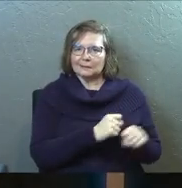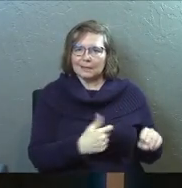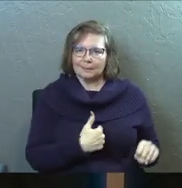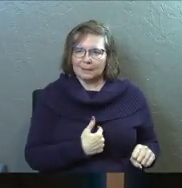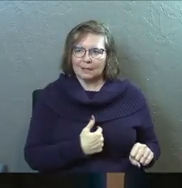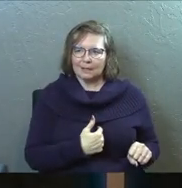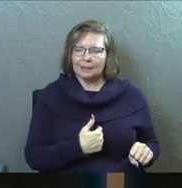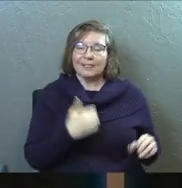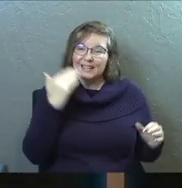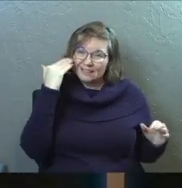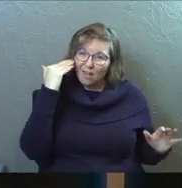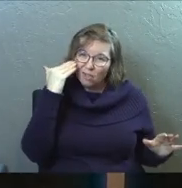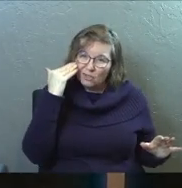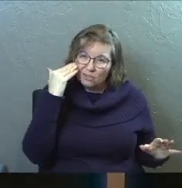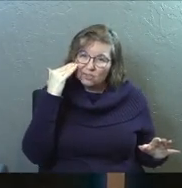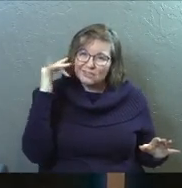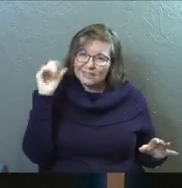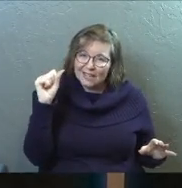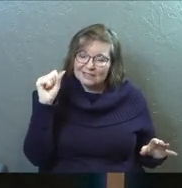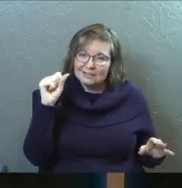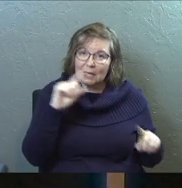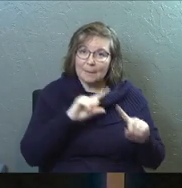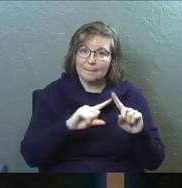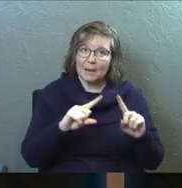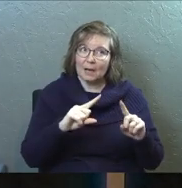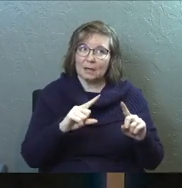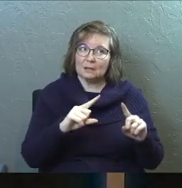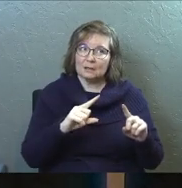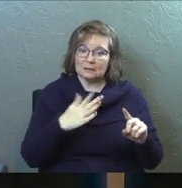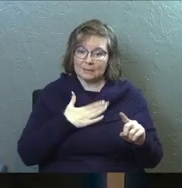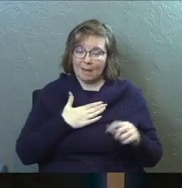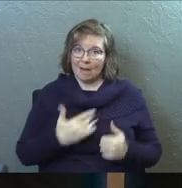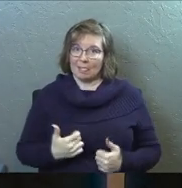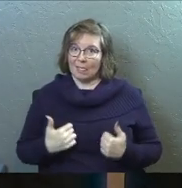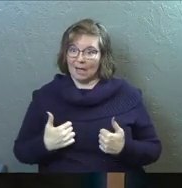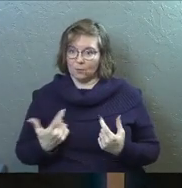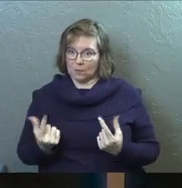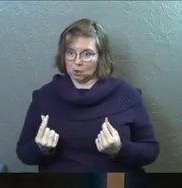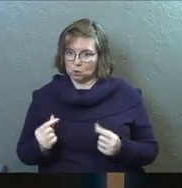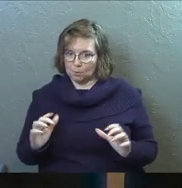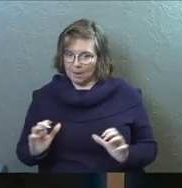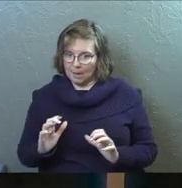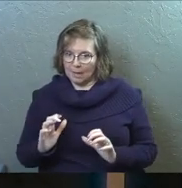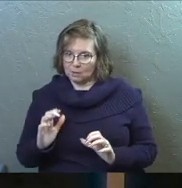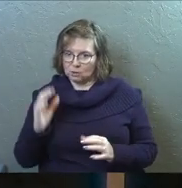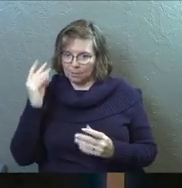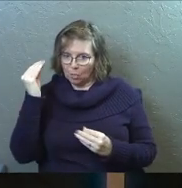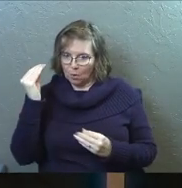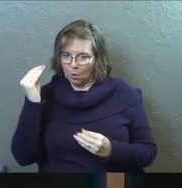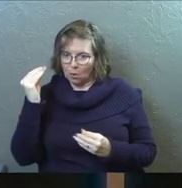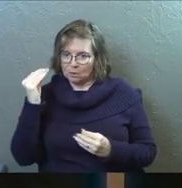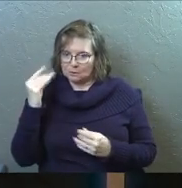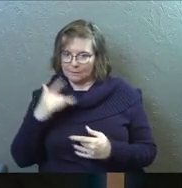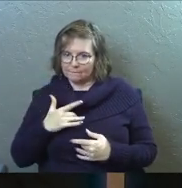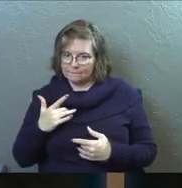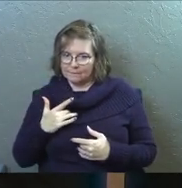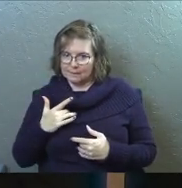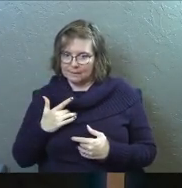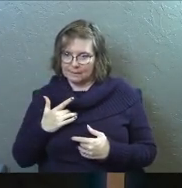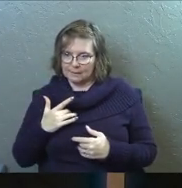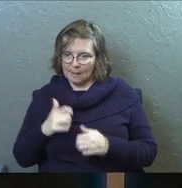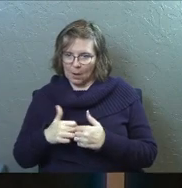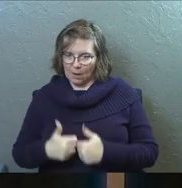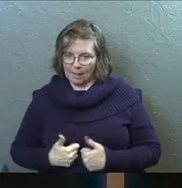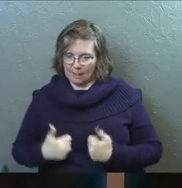Jesus. That's knowledge. But does my life match that all the time? Does the way that I